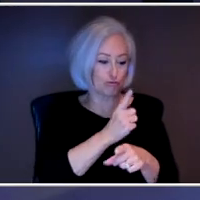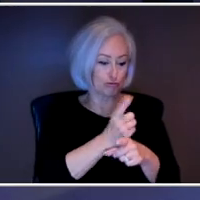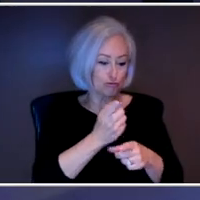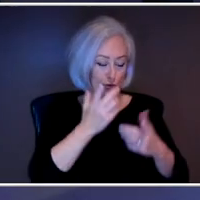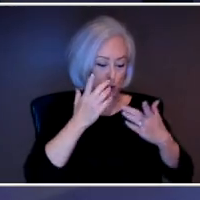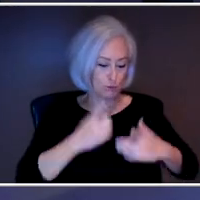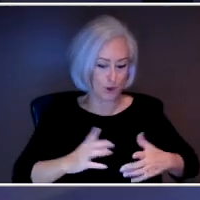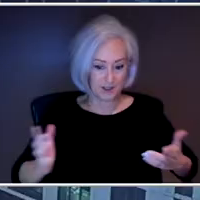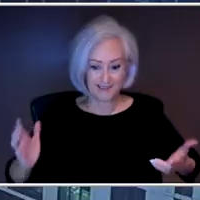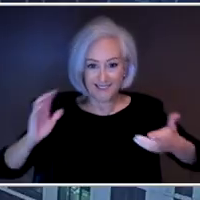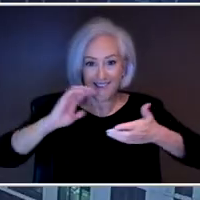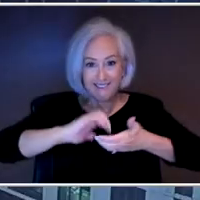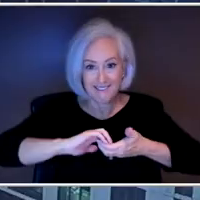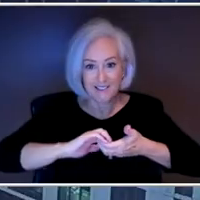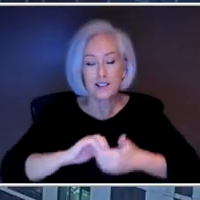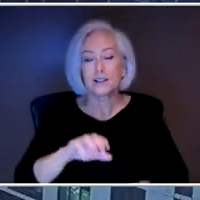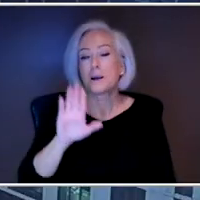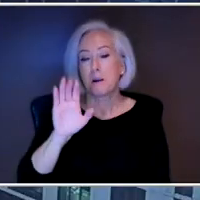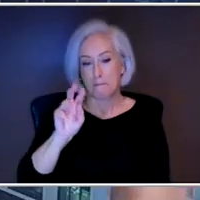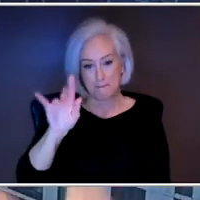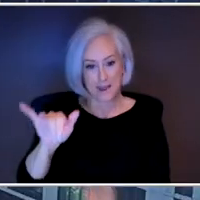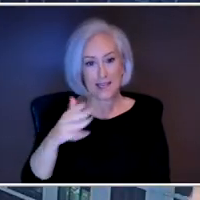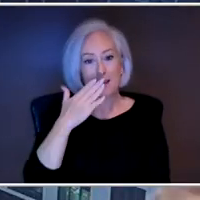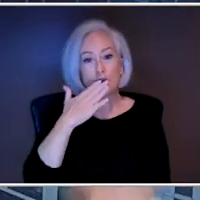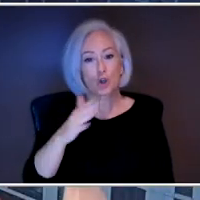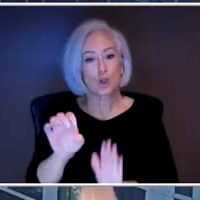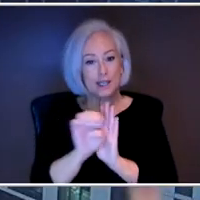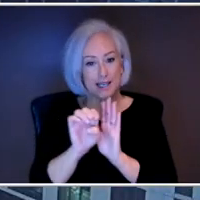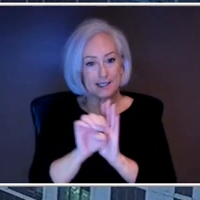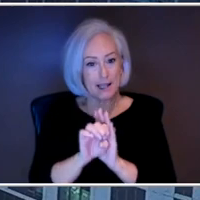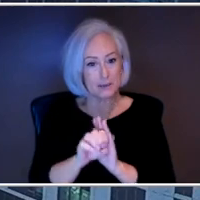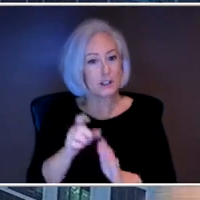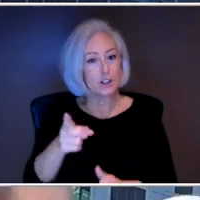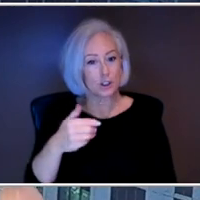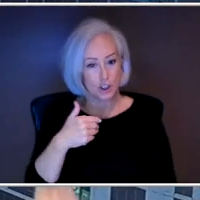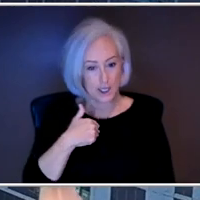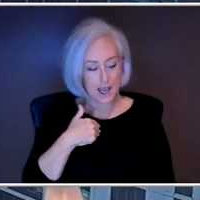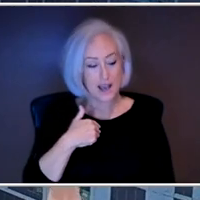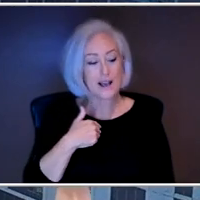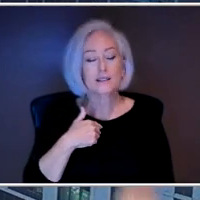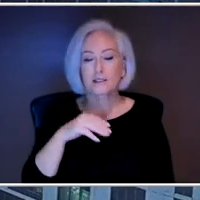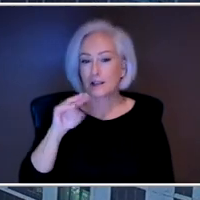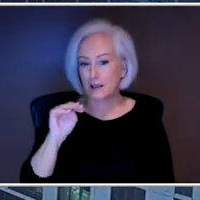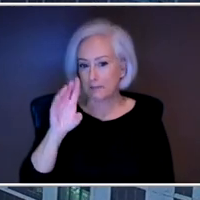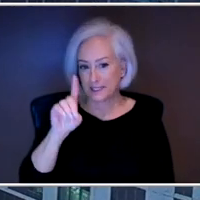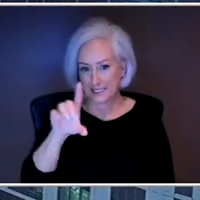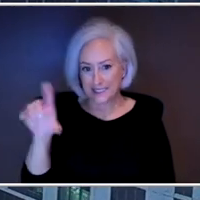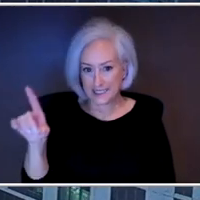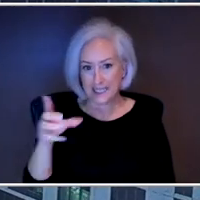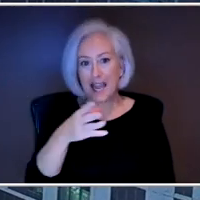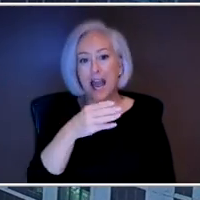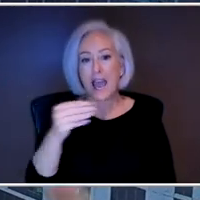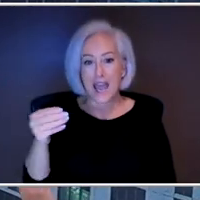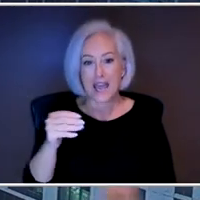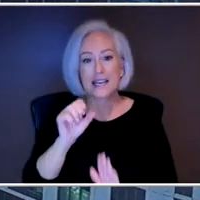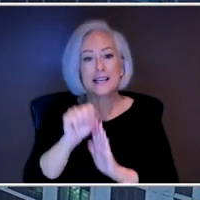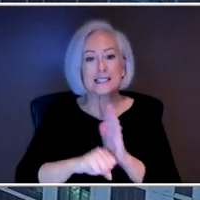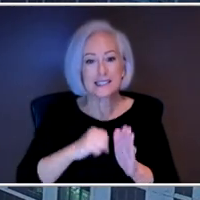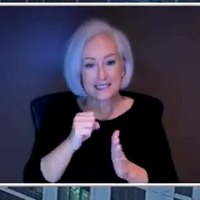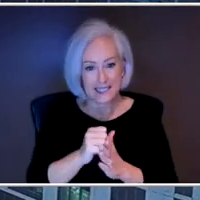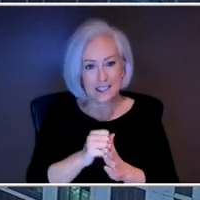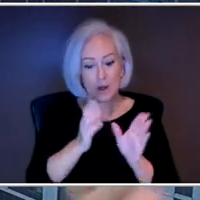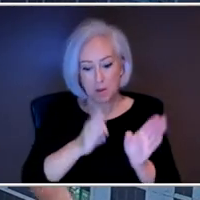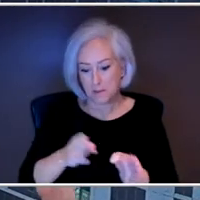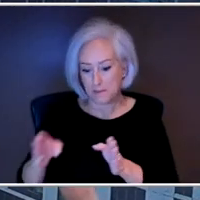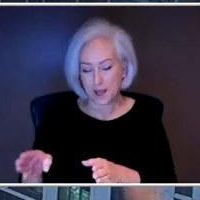really good example of this. She has regular depression, major depression, and then has the seasonal pattern on top of it. And so, she's somebody that when the winter comes along,